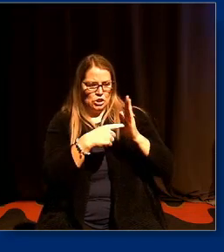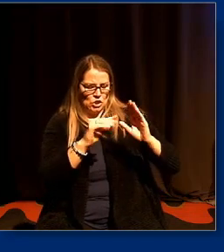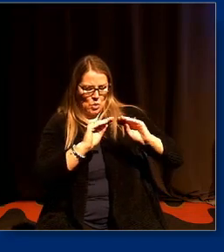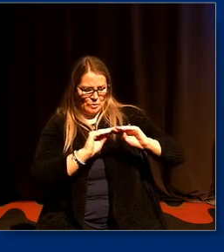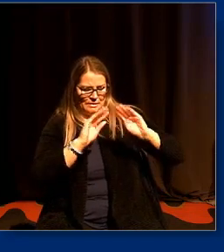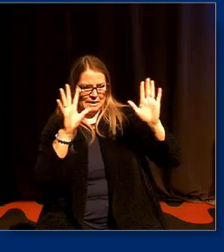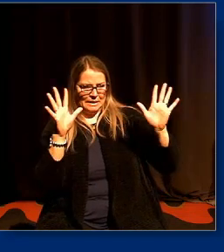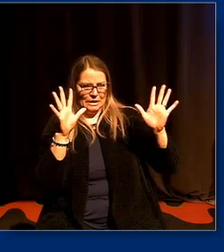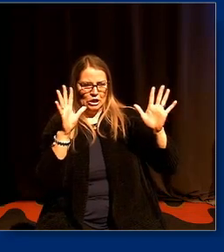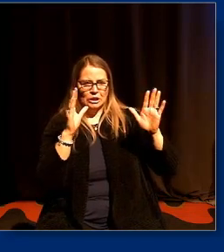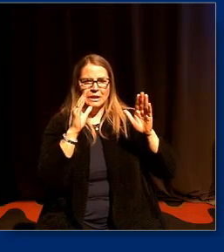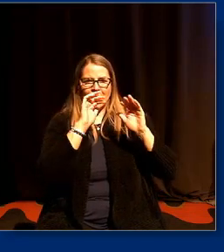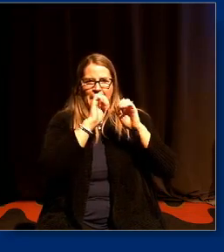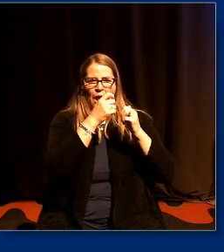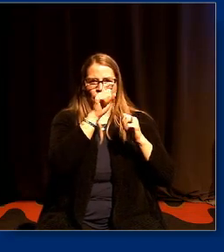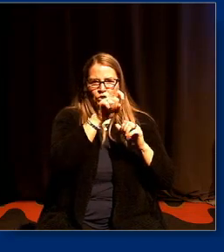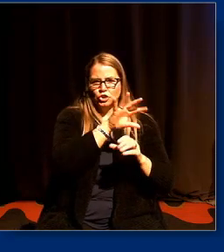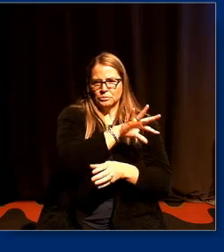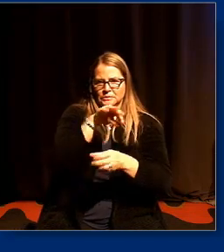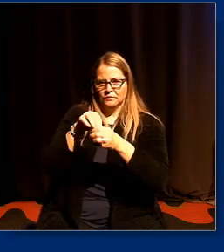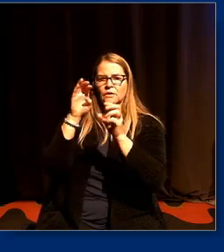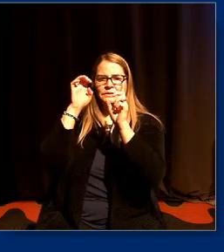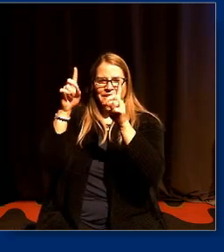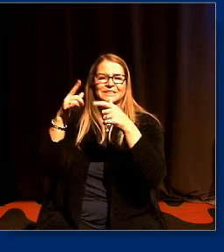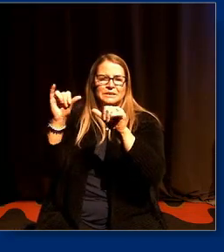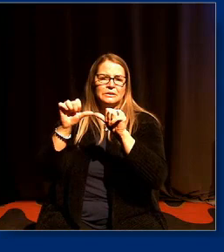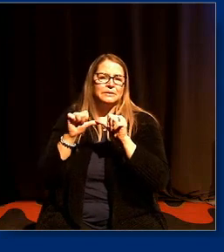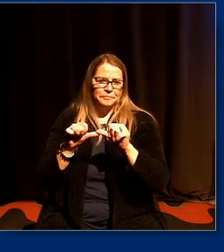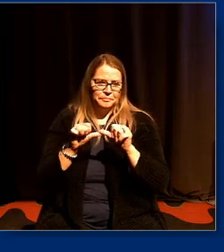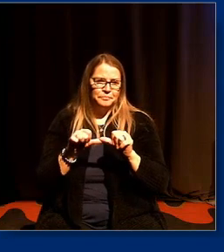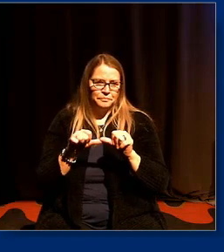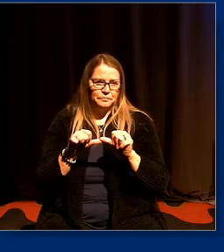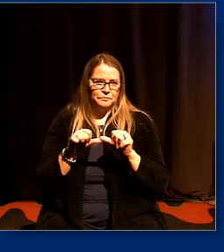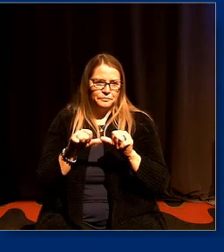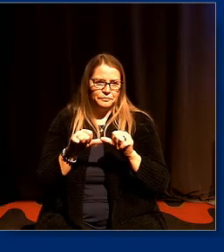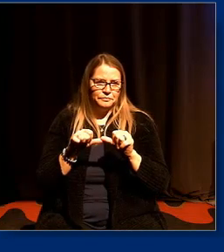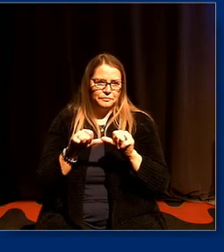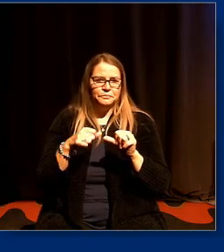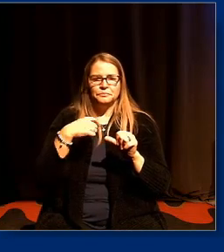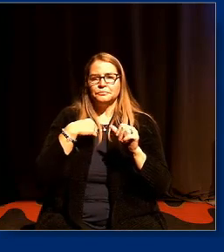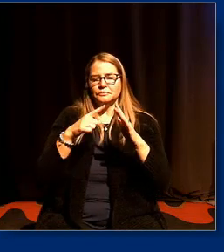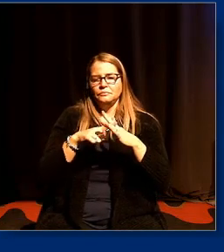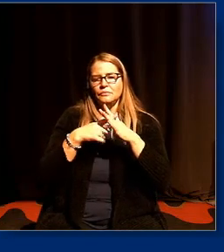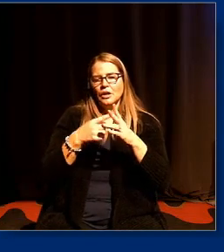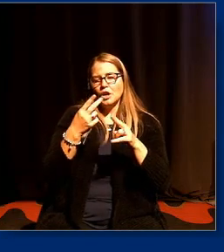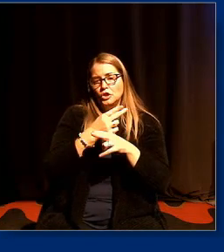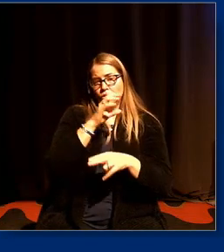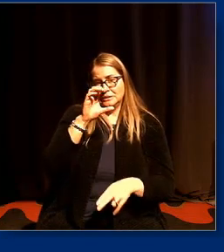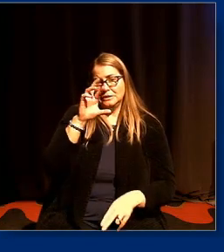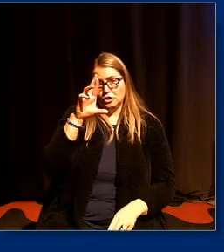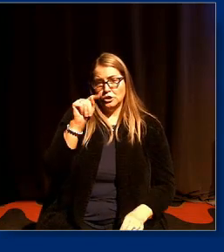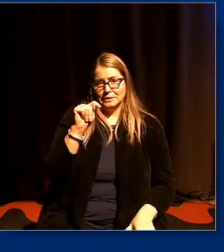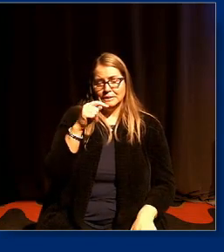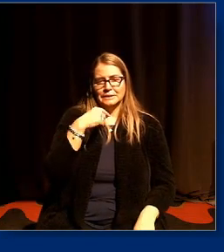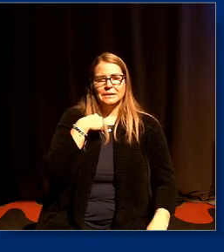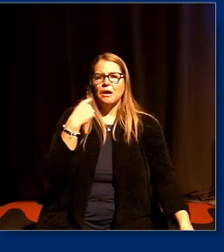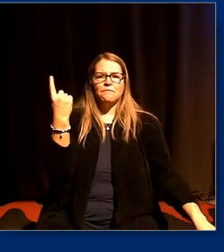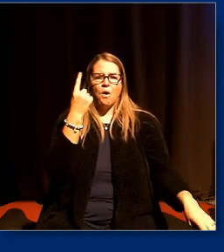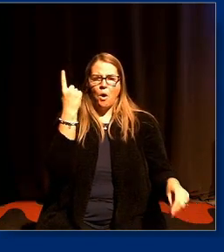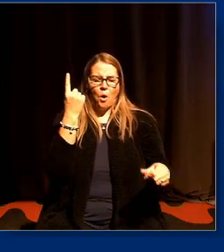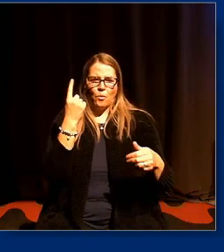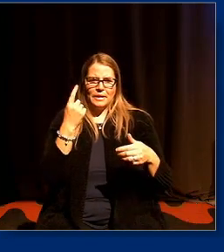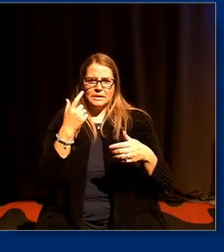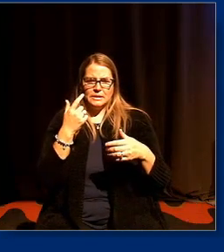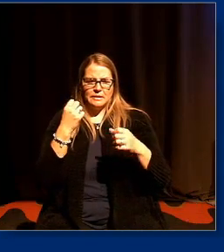move into education and still continues i i started um using crt i've always been an anti-racist